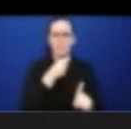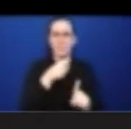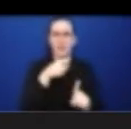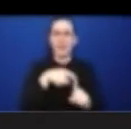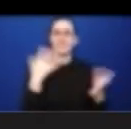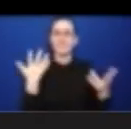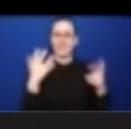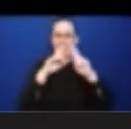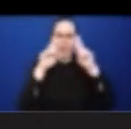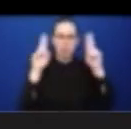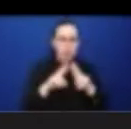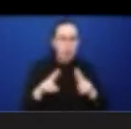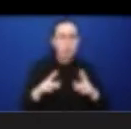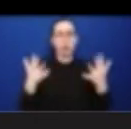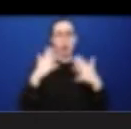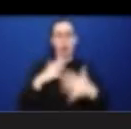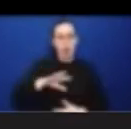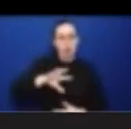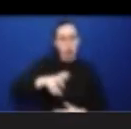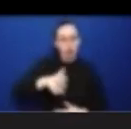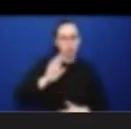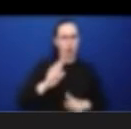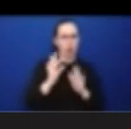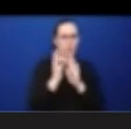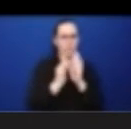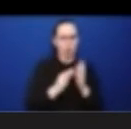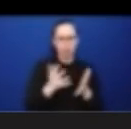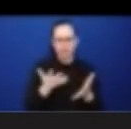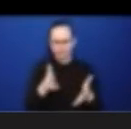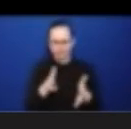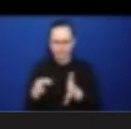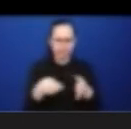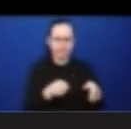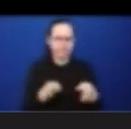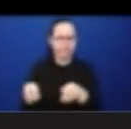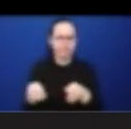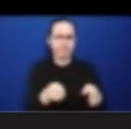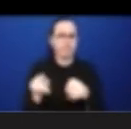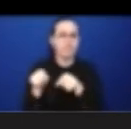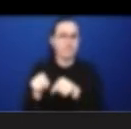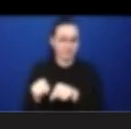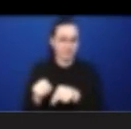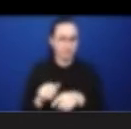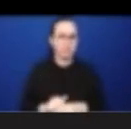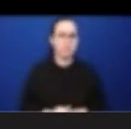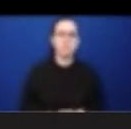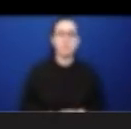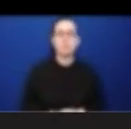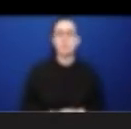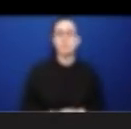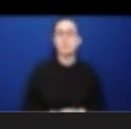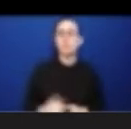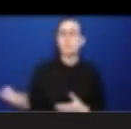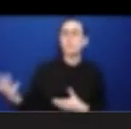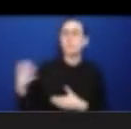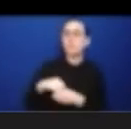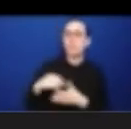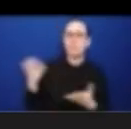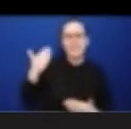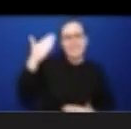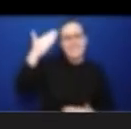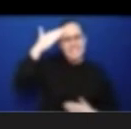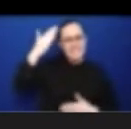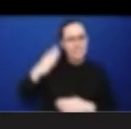has cut across topic areas, including non-communicable diseases, preventions, mental health care, and disability